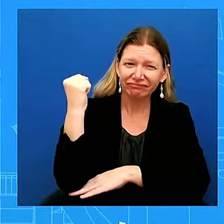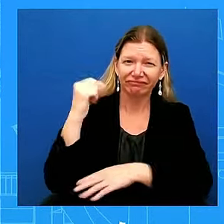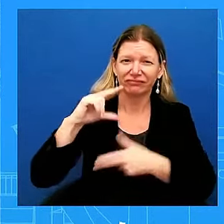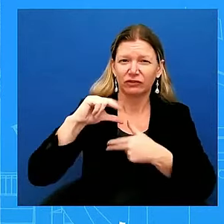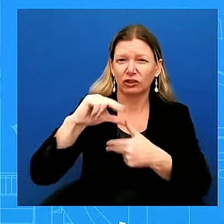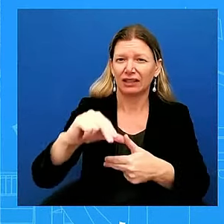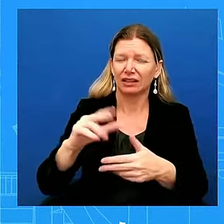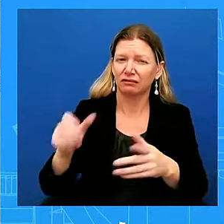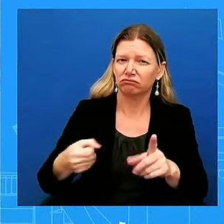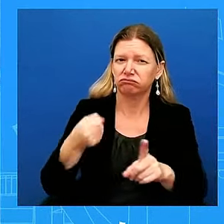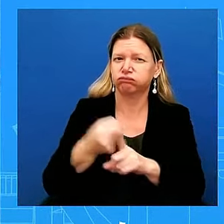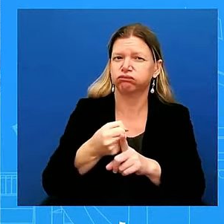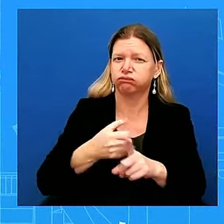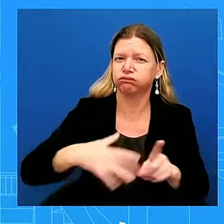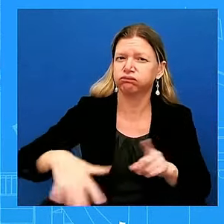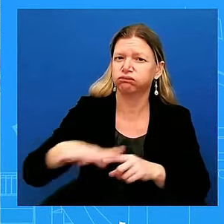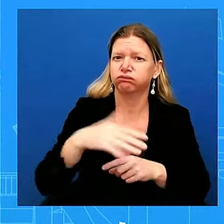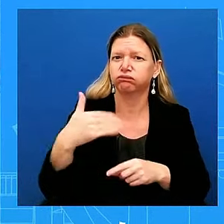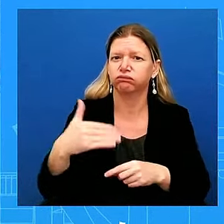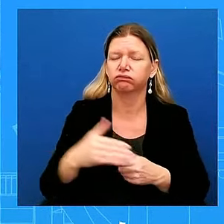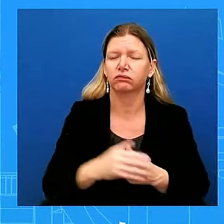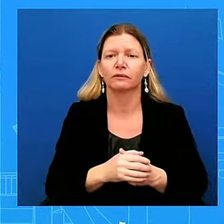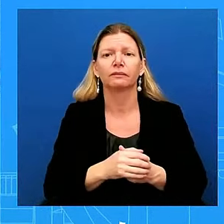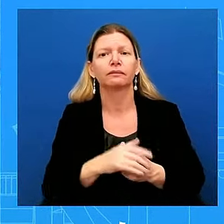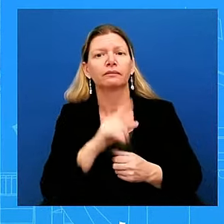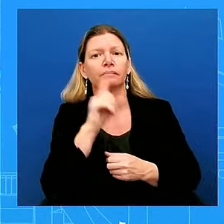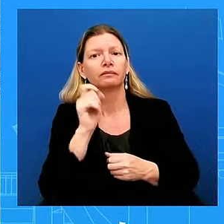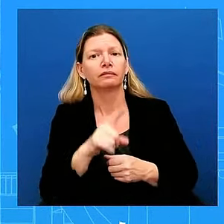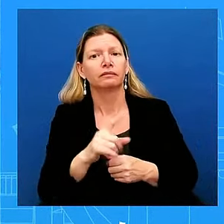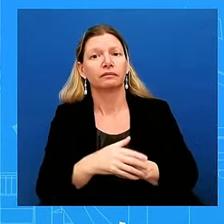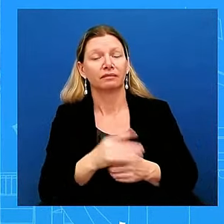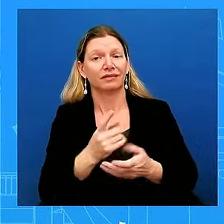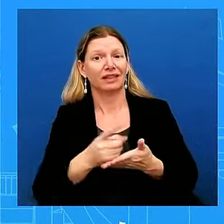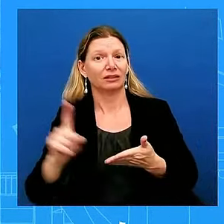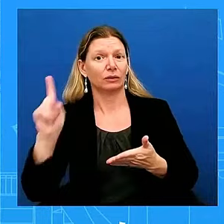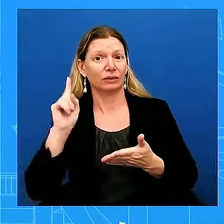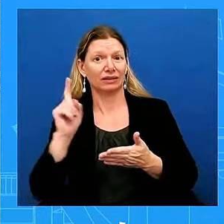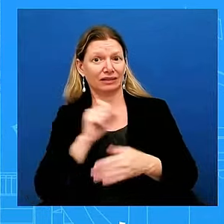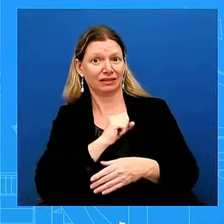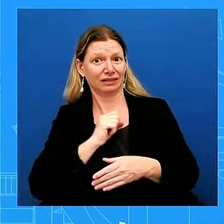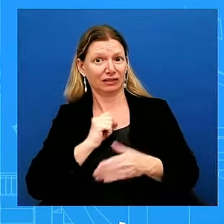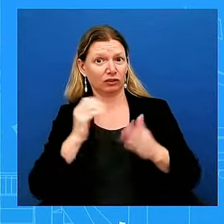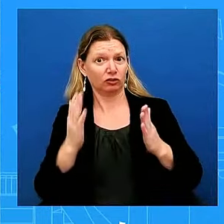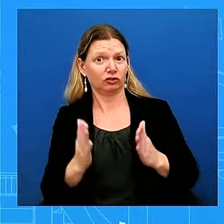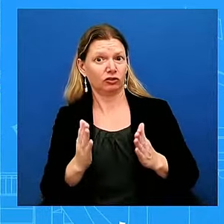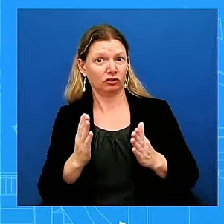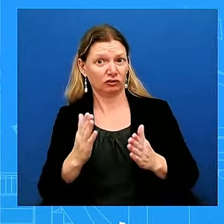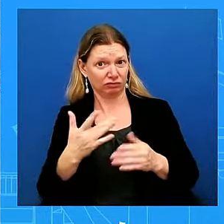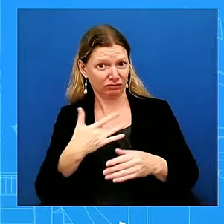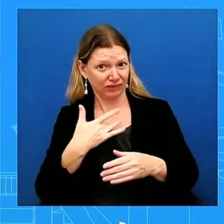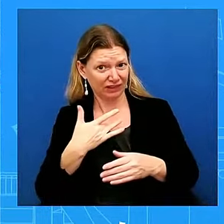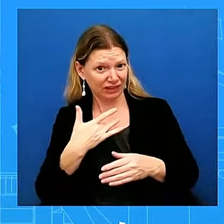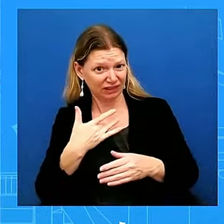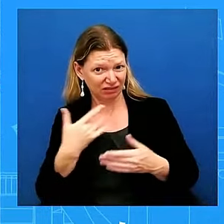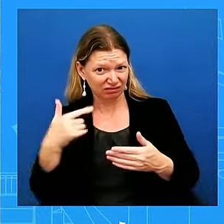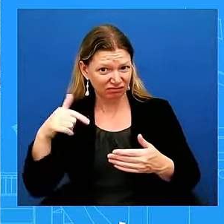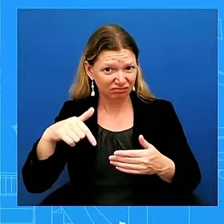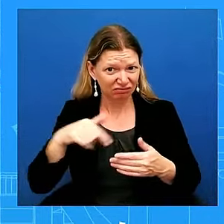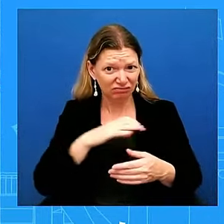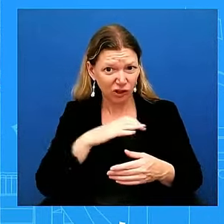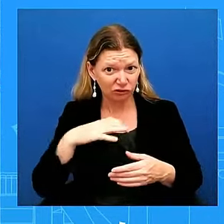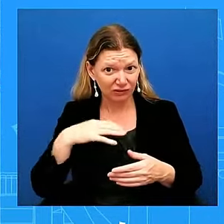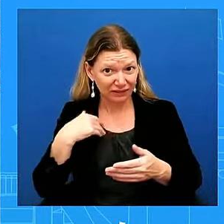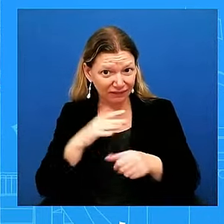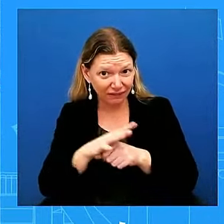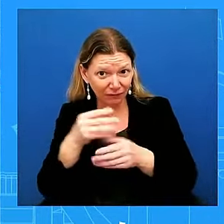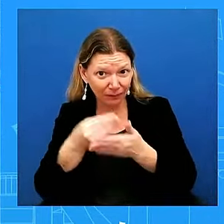was here, she had said that the agency had enough money to conduct life-saving measures for this disaster. Days later now, given the scope of the